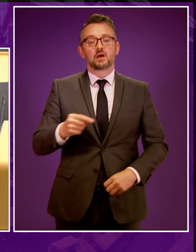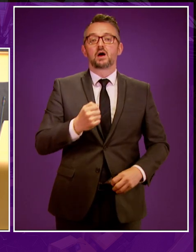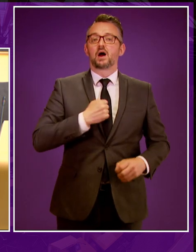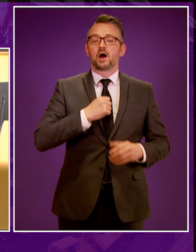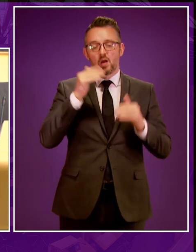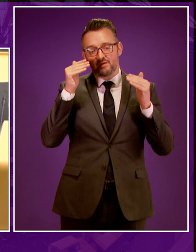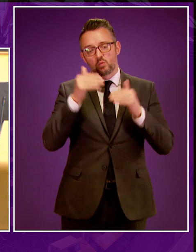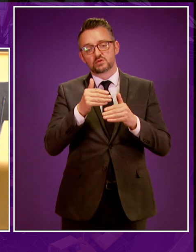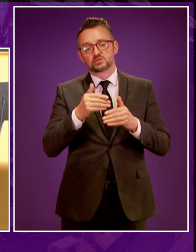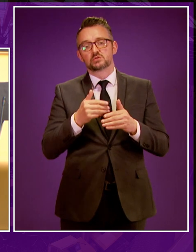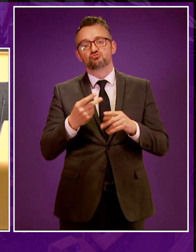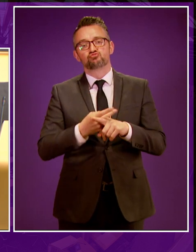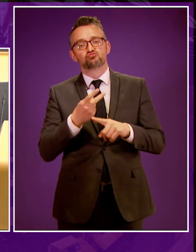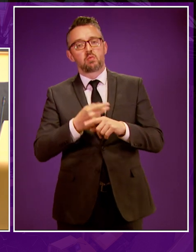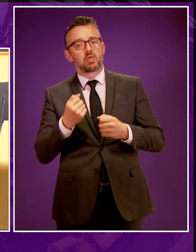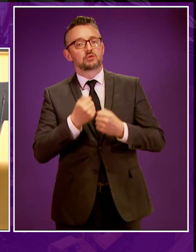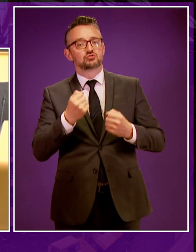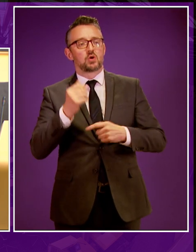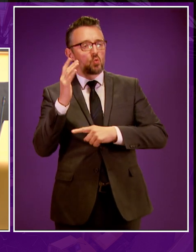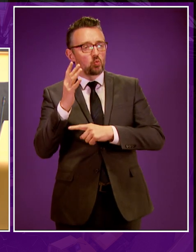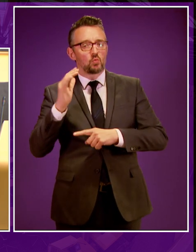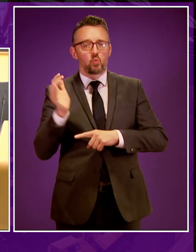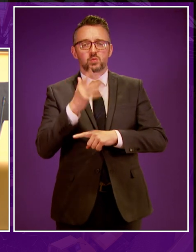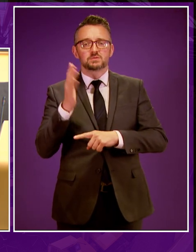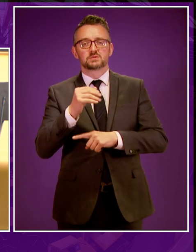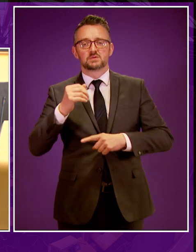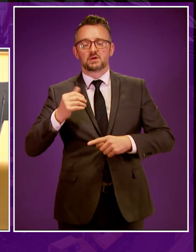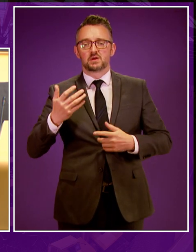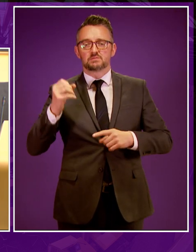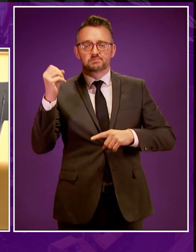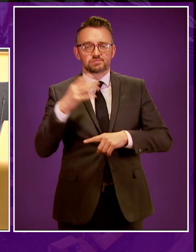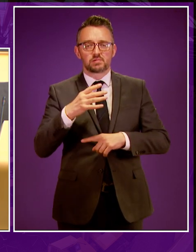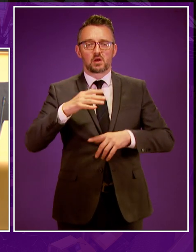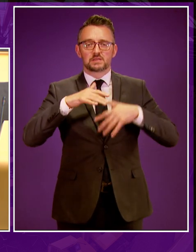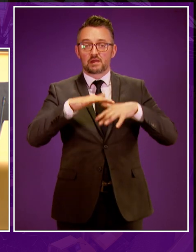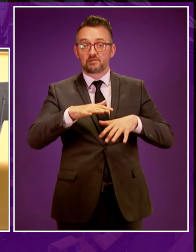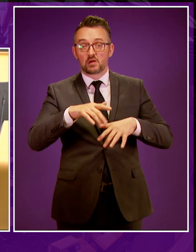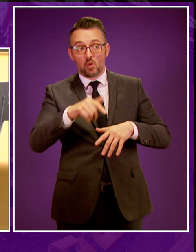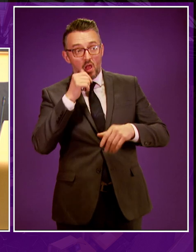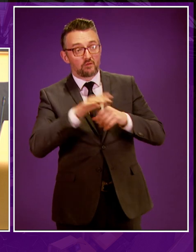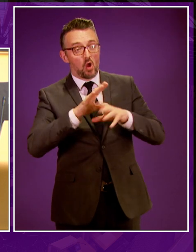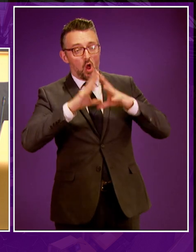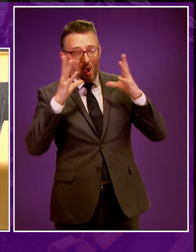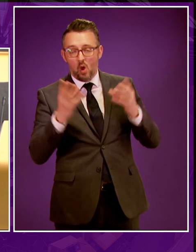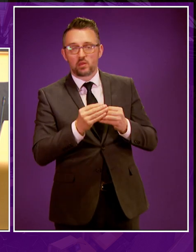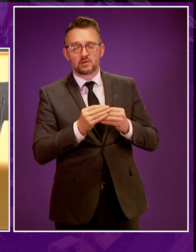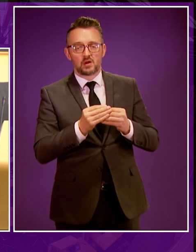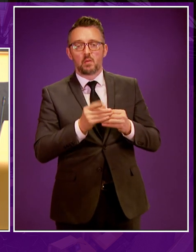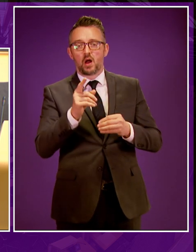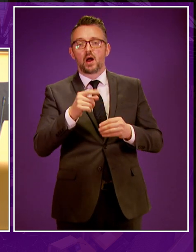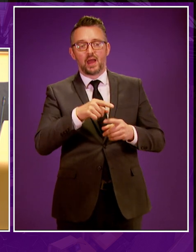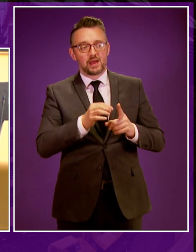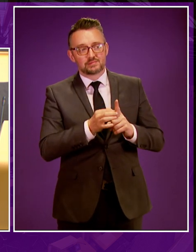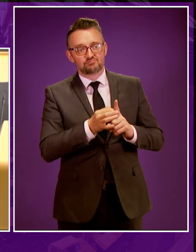on our focus on renewables either, because renewables, although they will not provide for all of our energy needs, they are an increasing